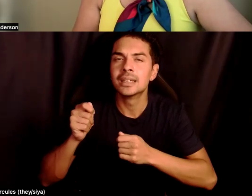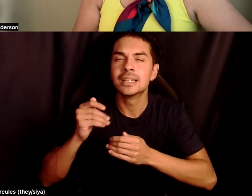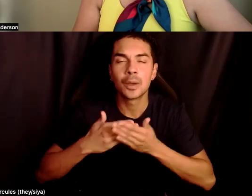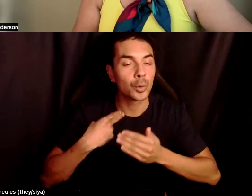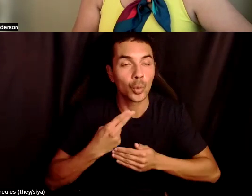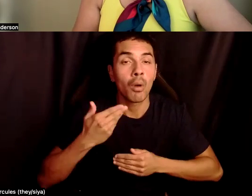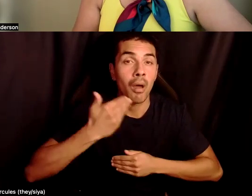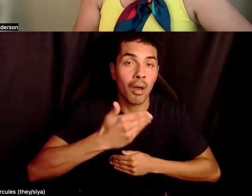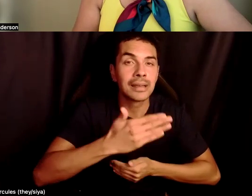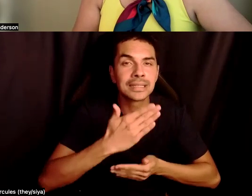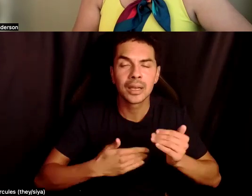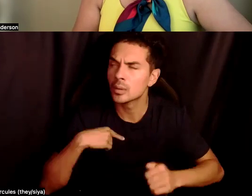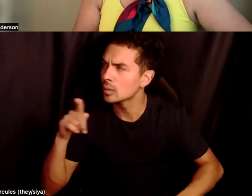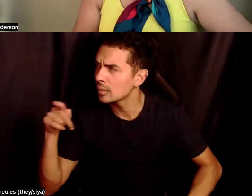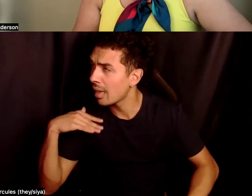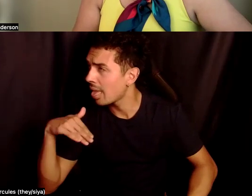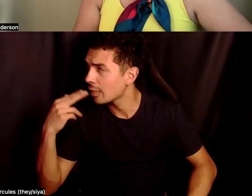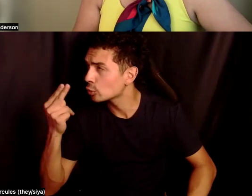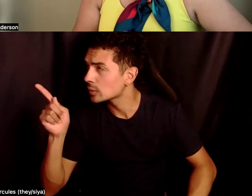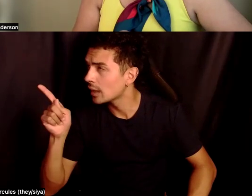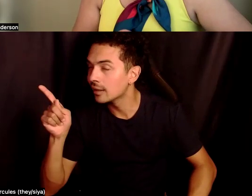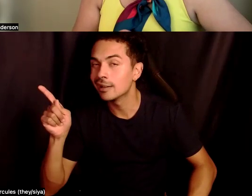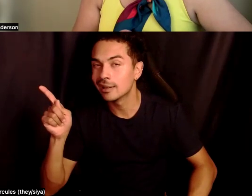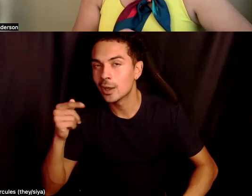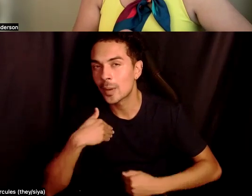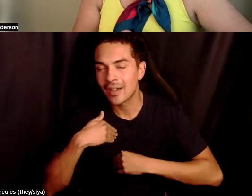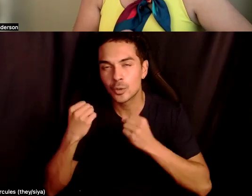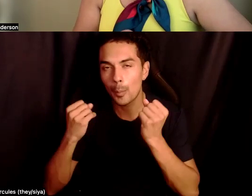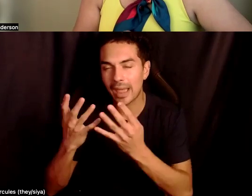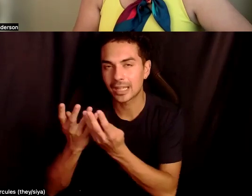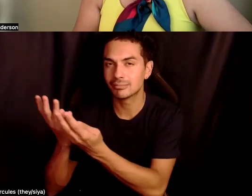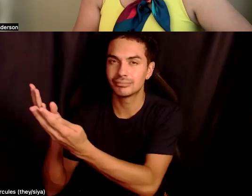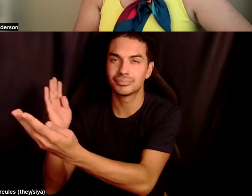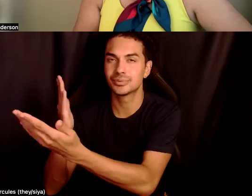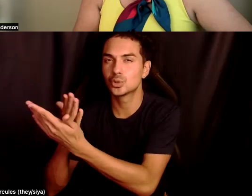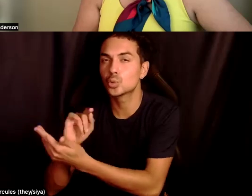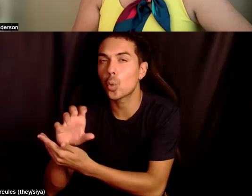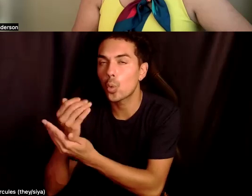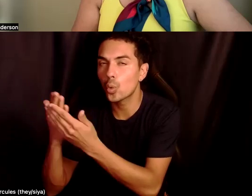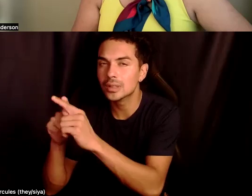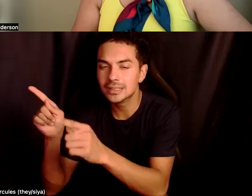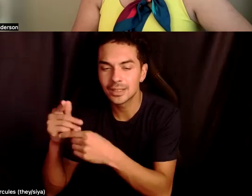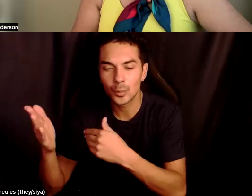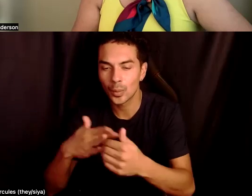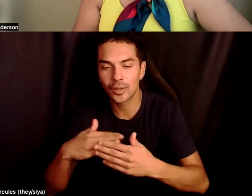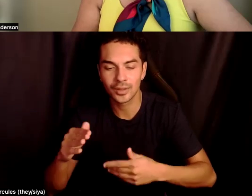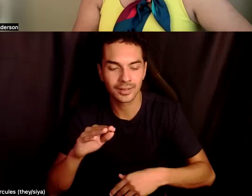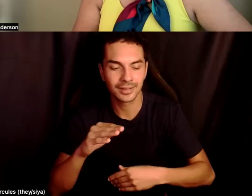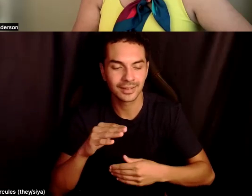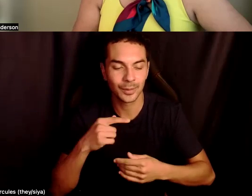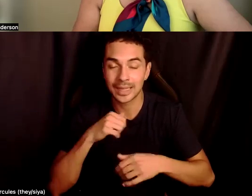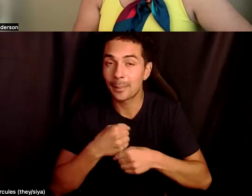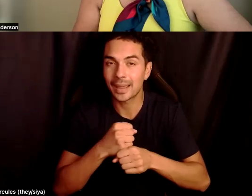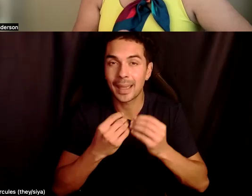basis, but they all help us to create something, whether that's a meal, whether that's a, uh, you know, a plant or